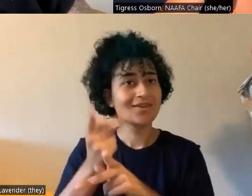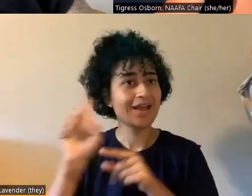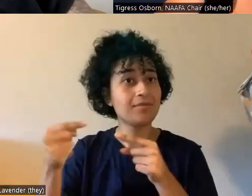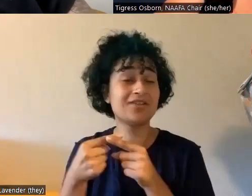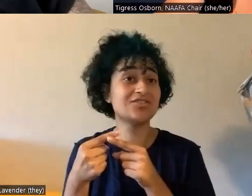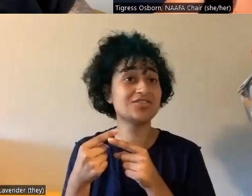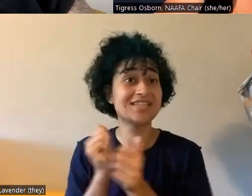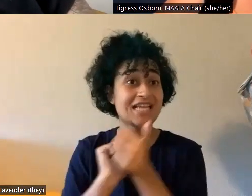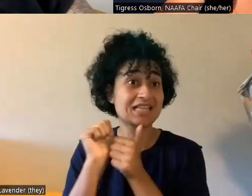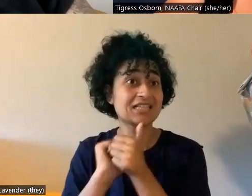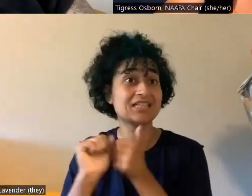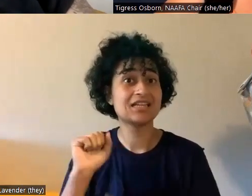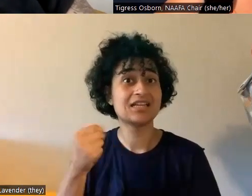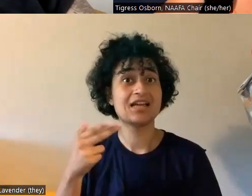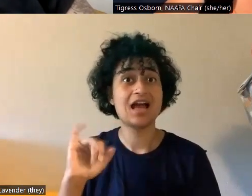stigma